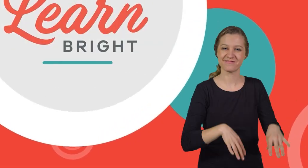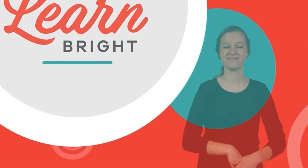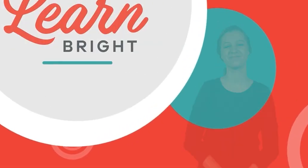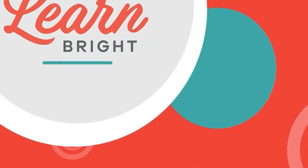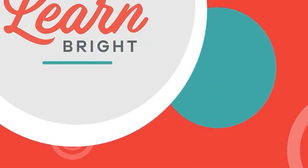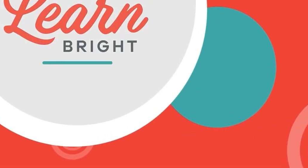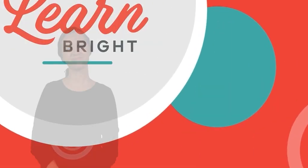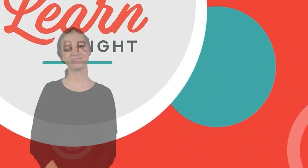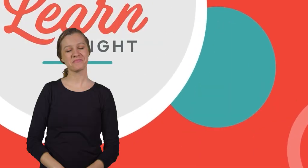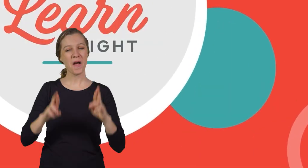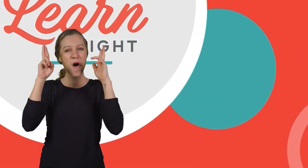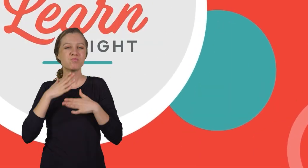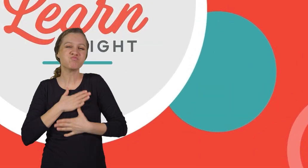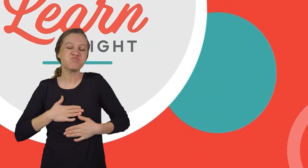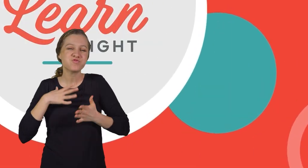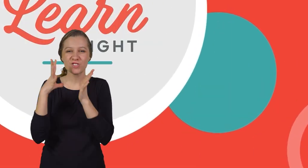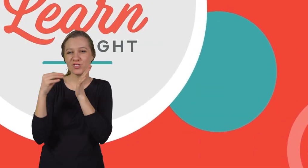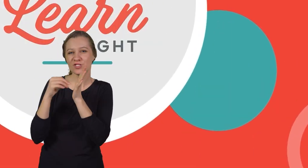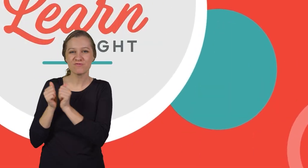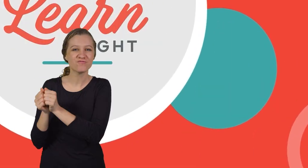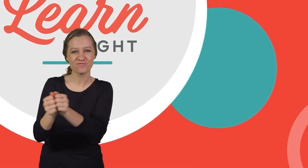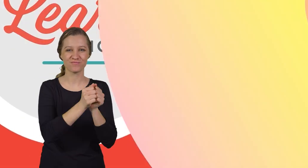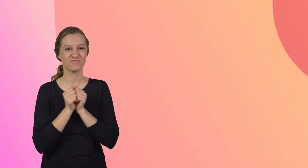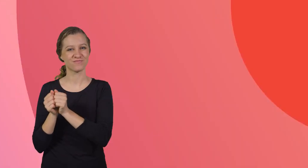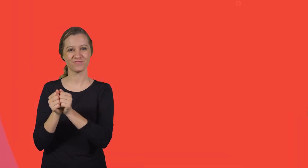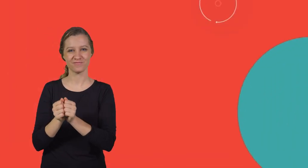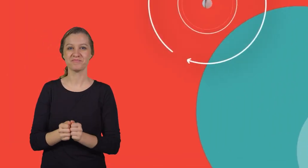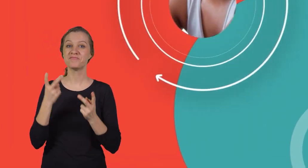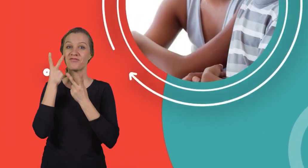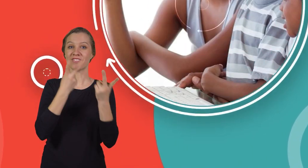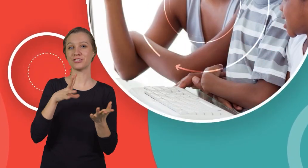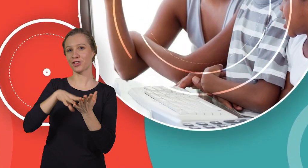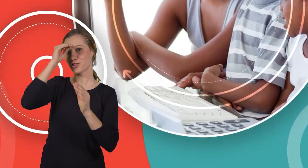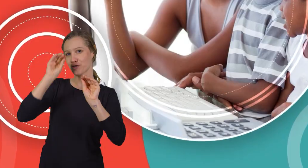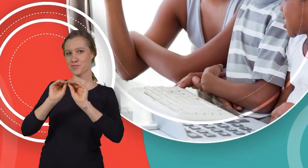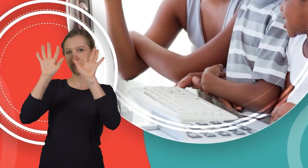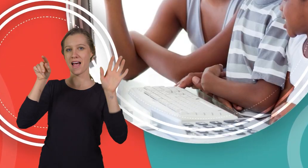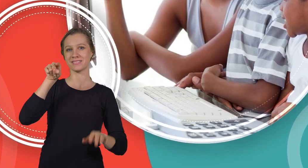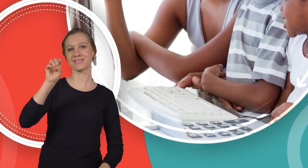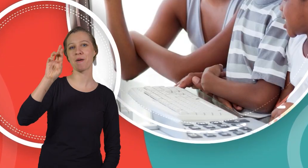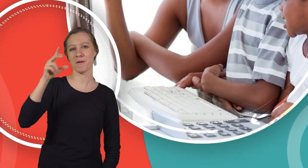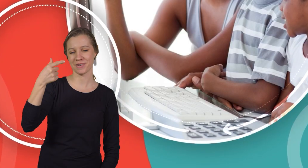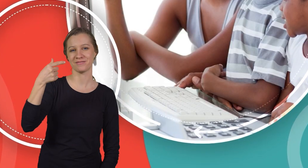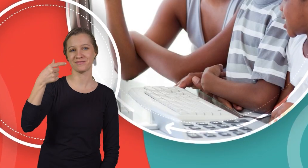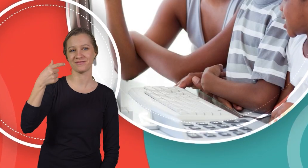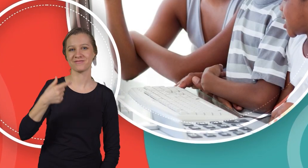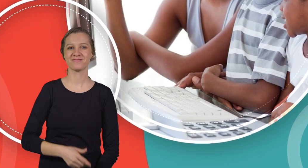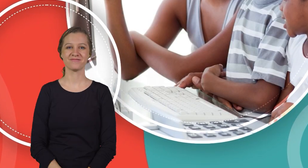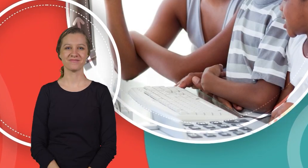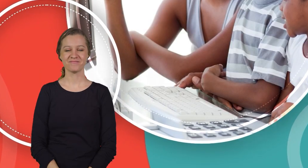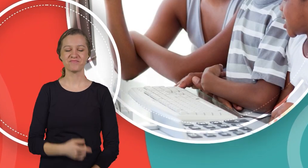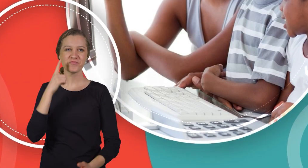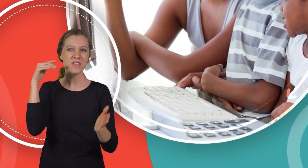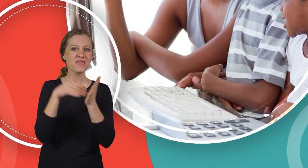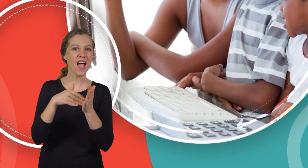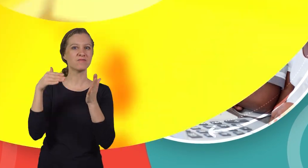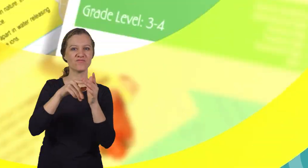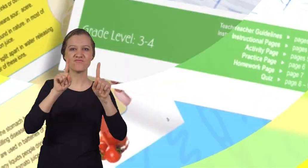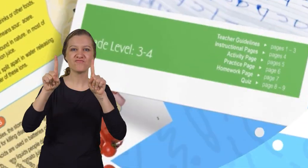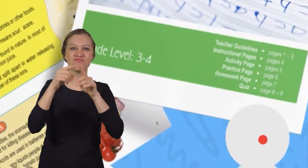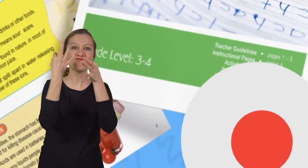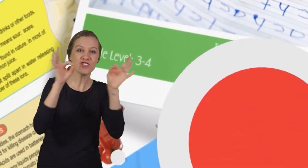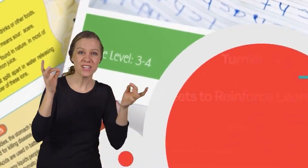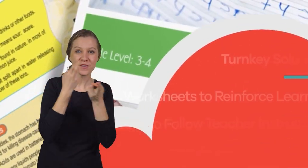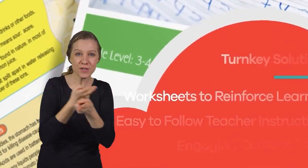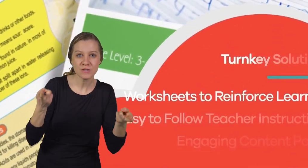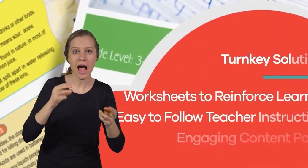Hope you had fun learning with us. Visit us at learnbright.org for thousands of free resources